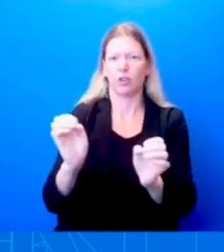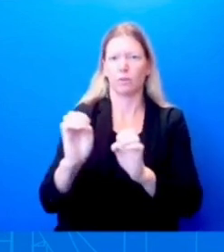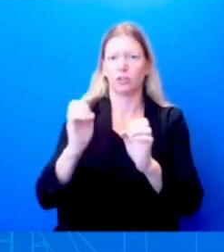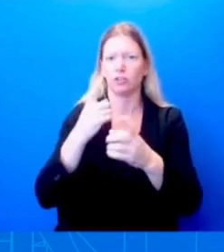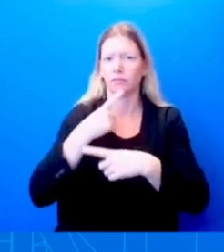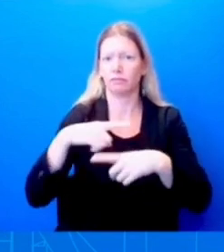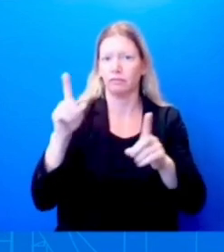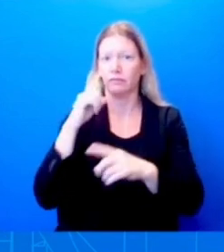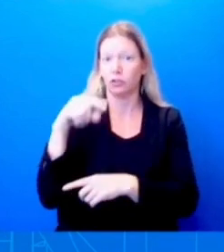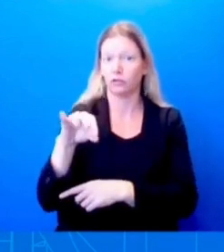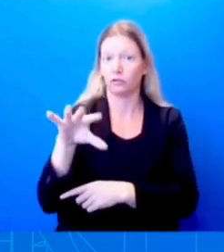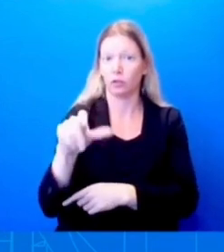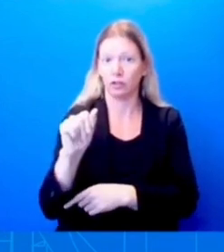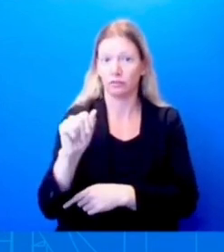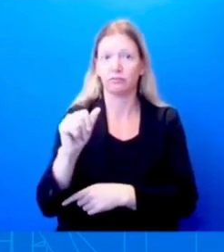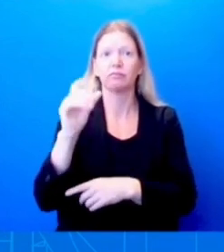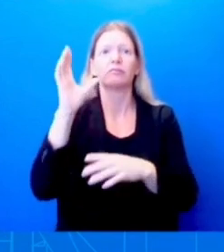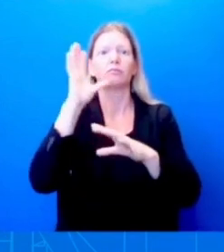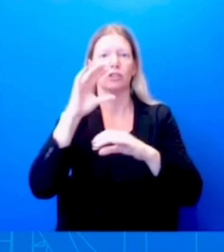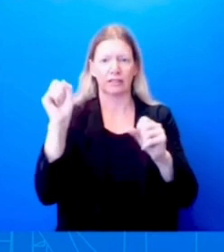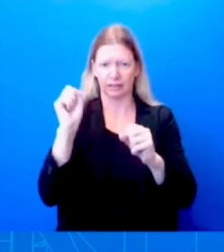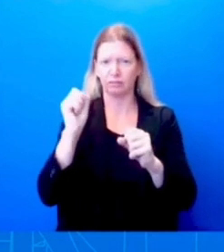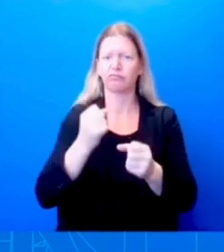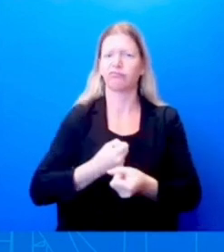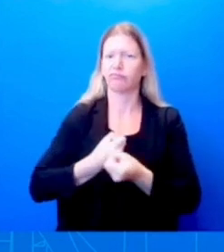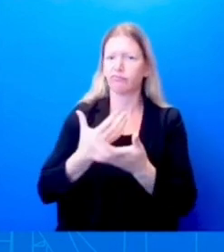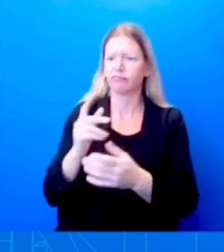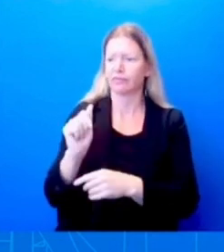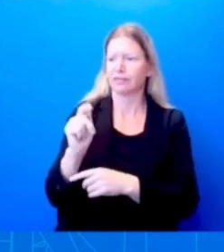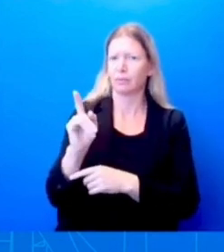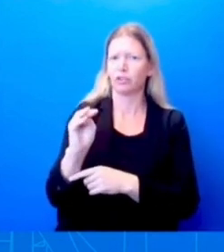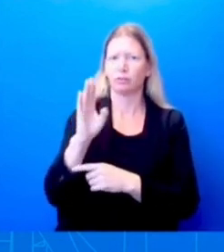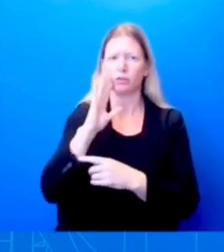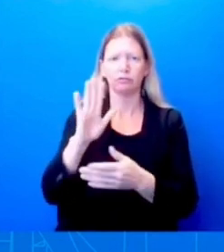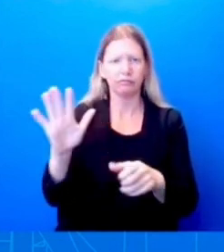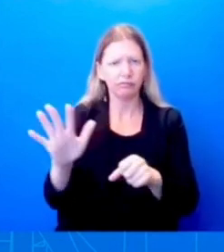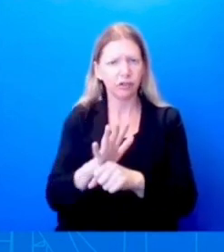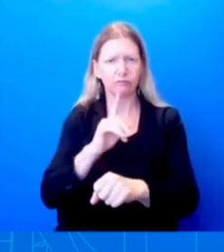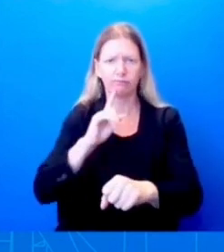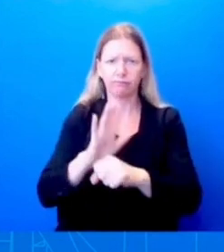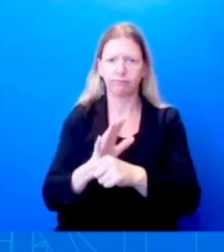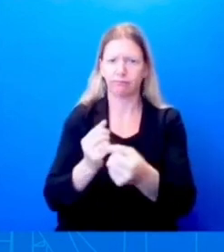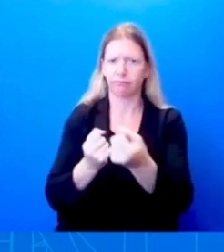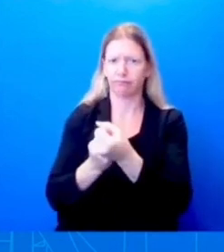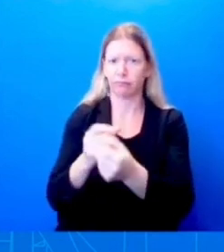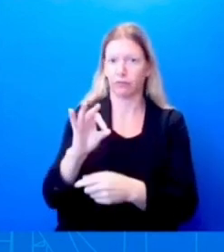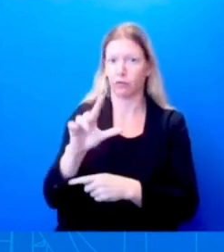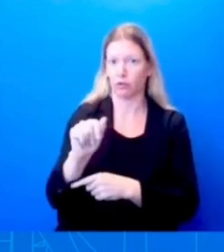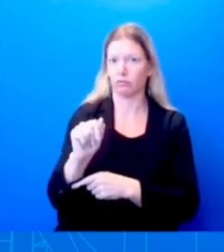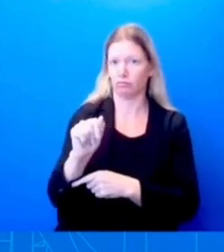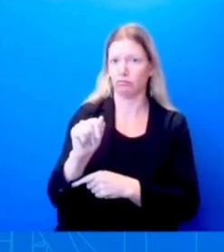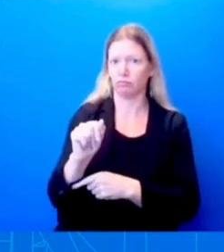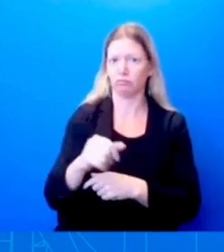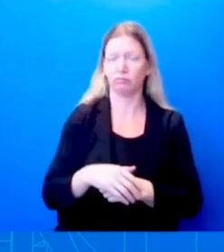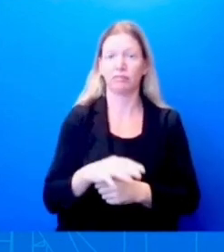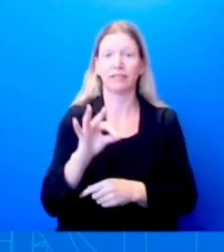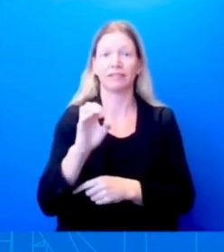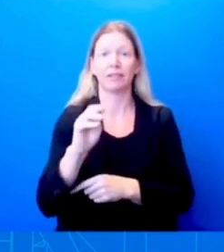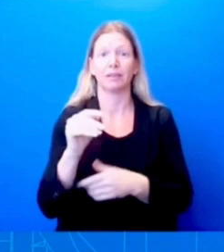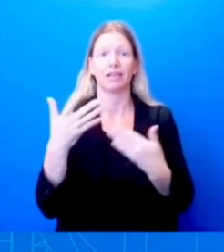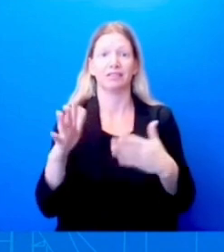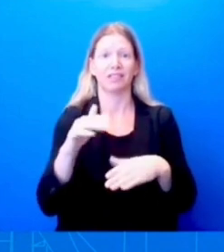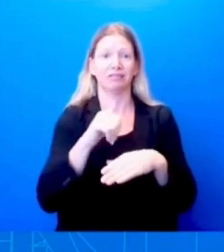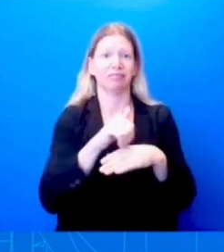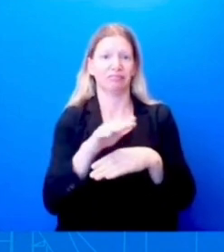and support to Florida. At the president's direction, FEMA has deployed two incident management teams to Tallahassee